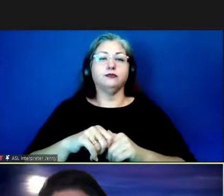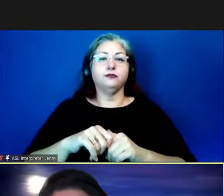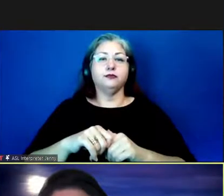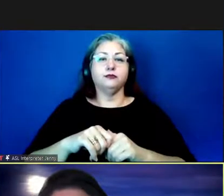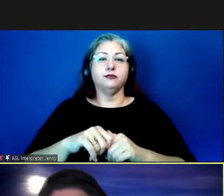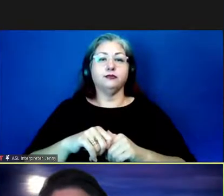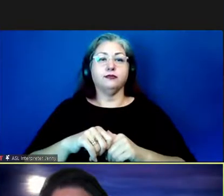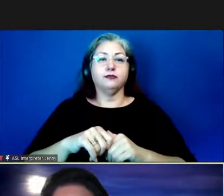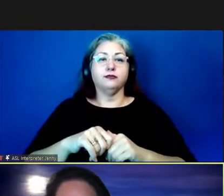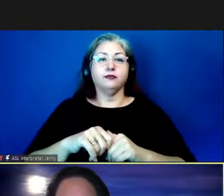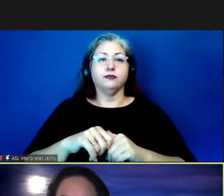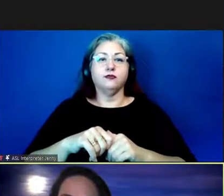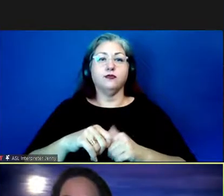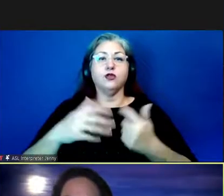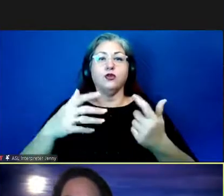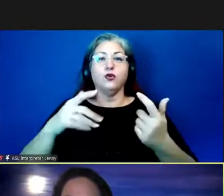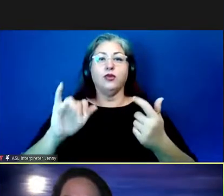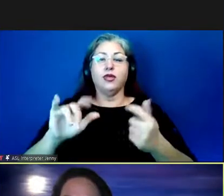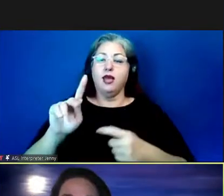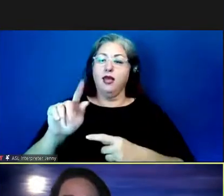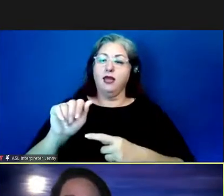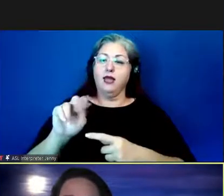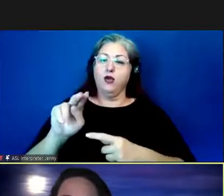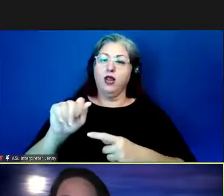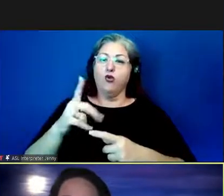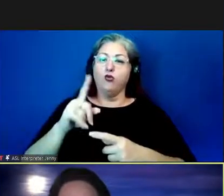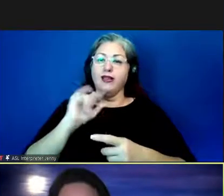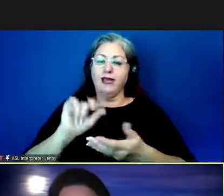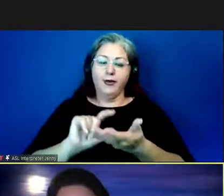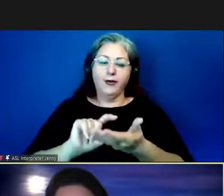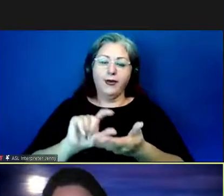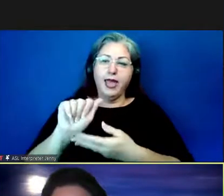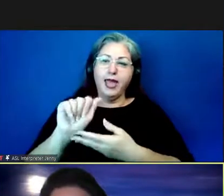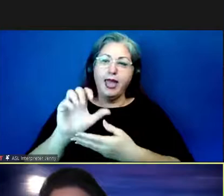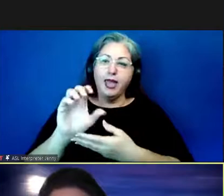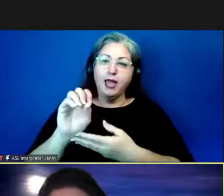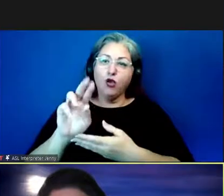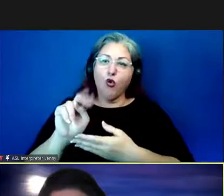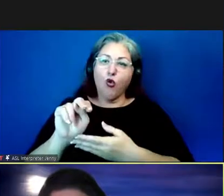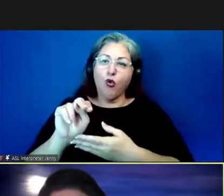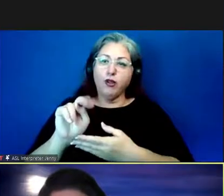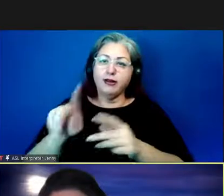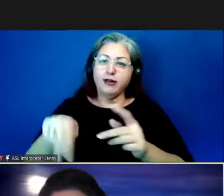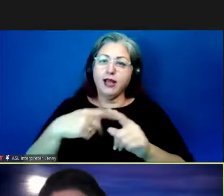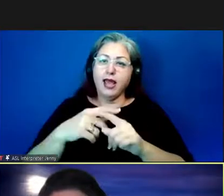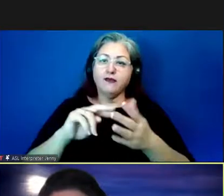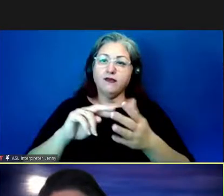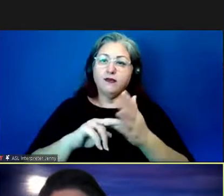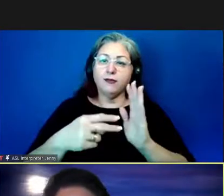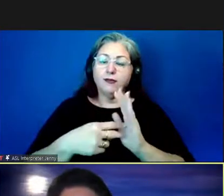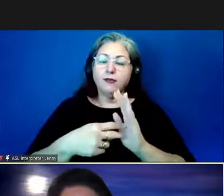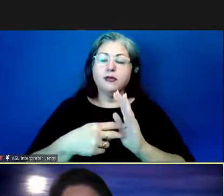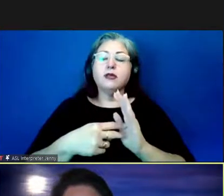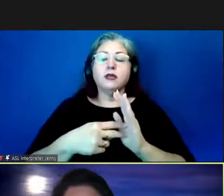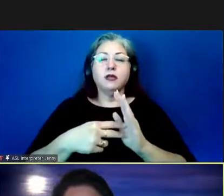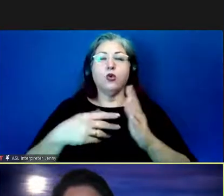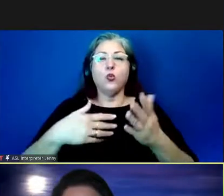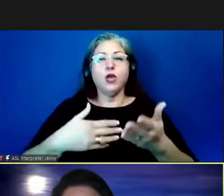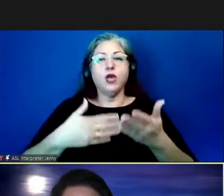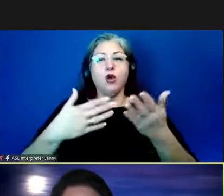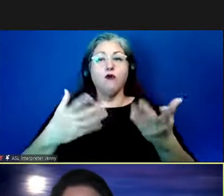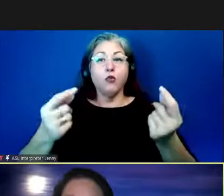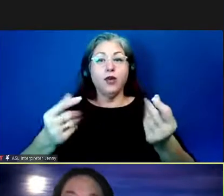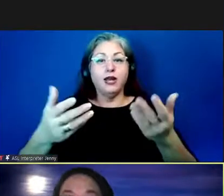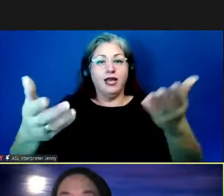and so uh the kauna or um acorn kind of meaning in there uh allows people uh we offer an invitation